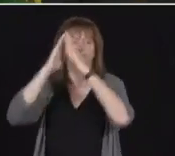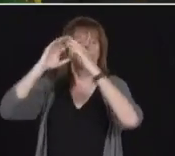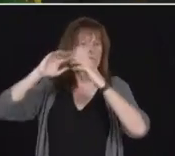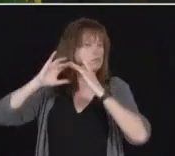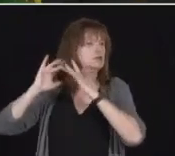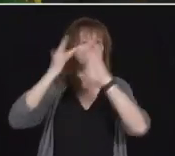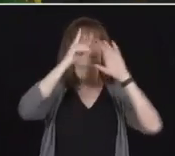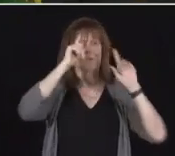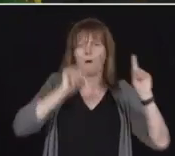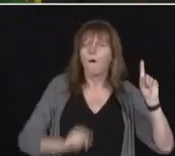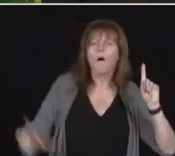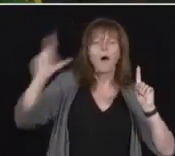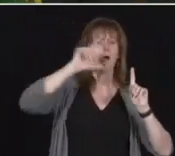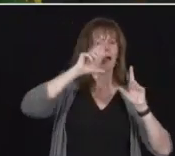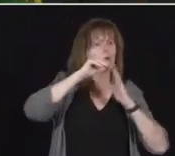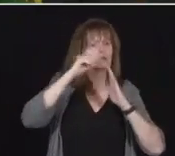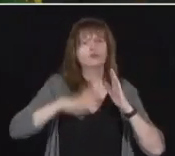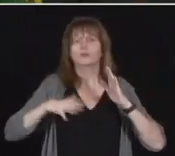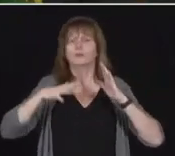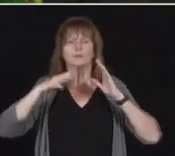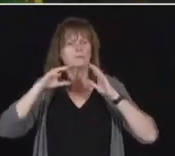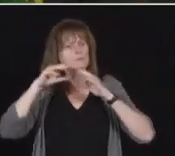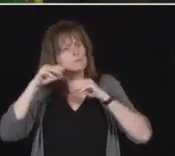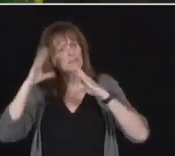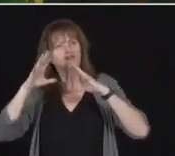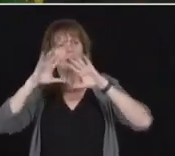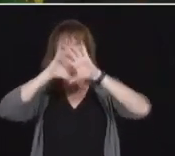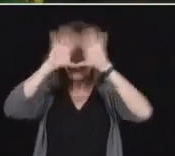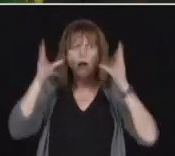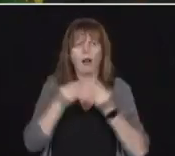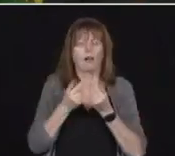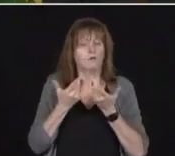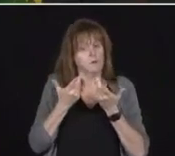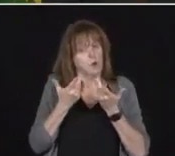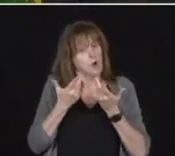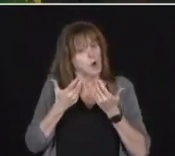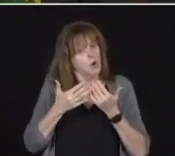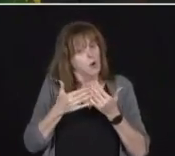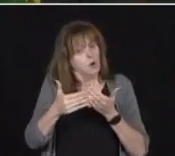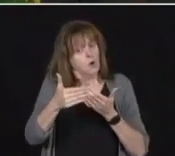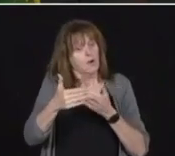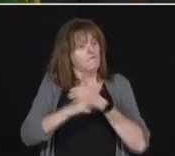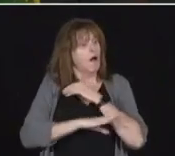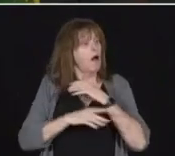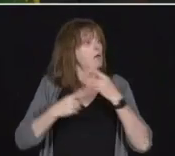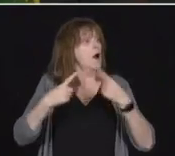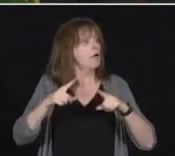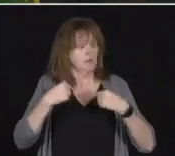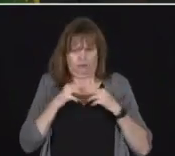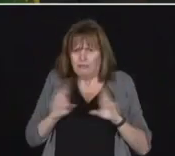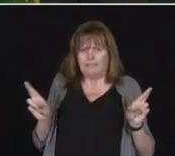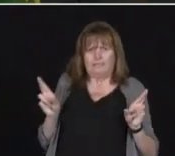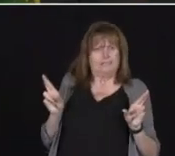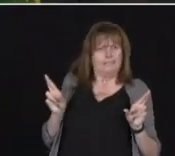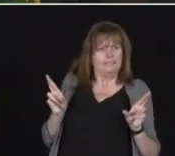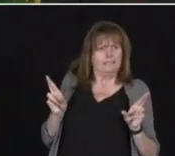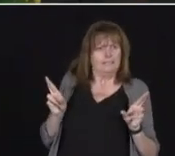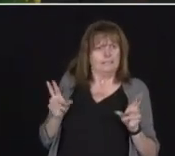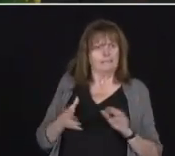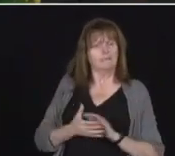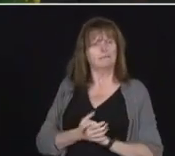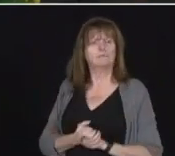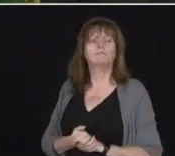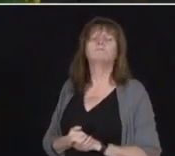no matter what happens in the fall, we're ready and kids can continue to be safe and learn. Next question. Next